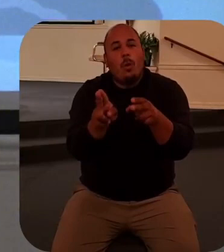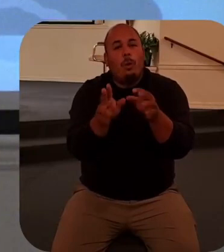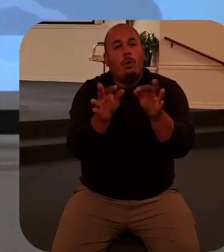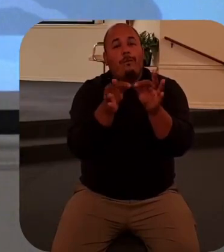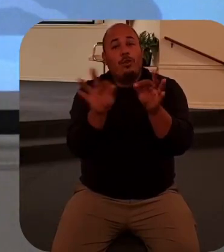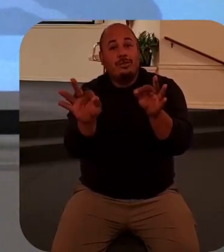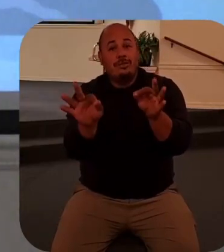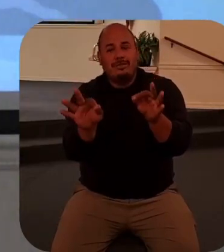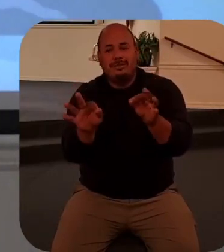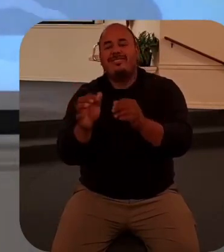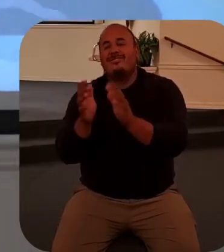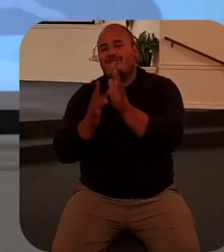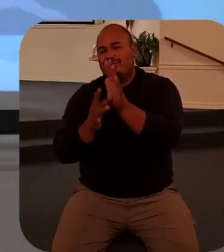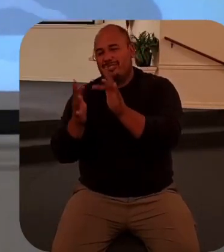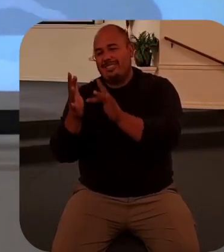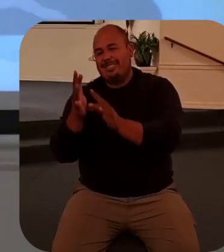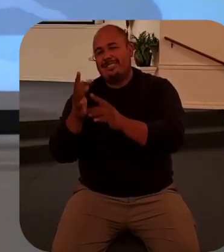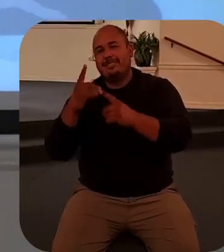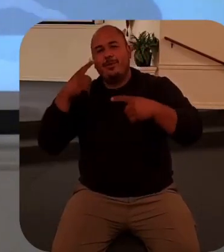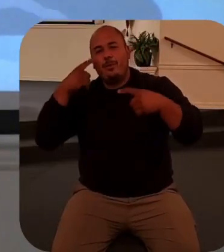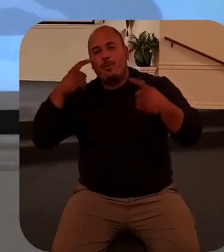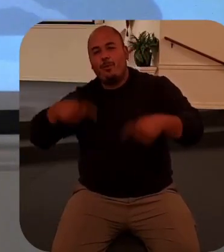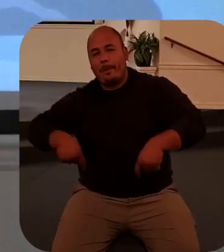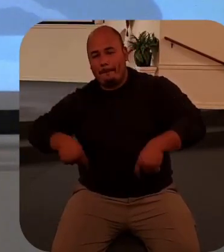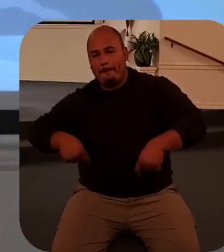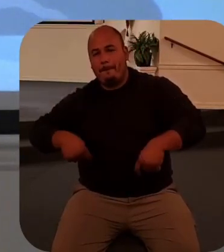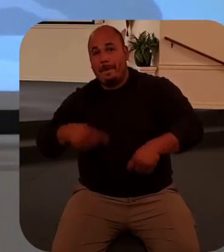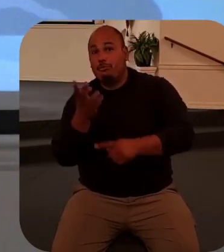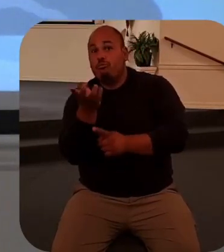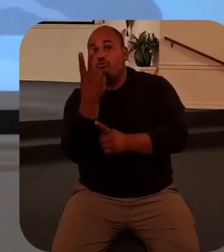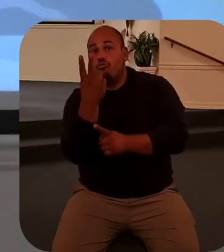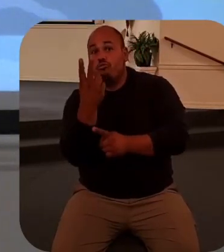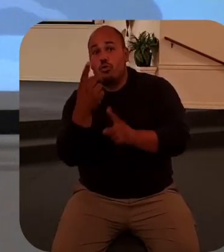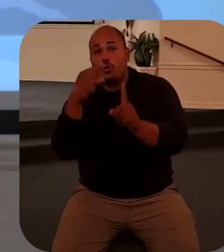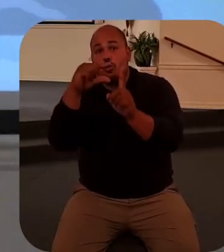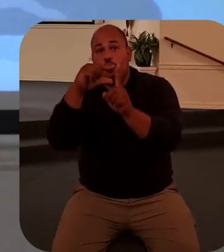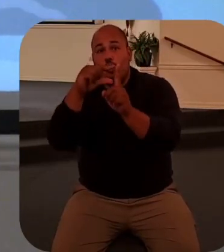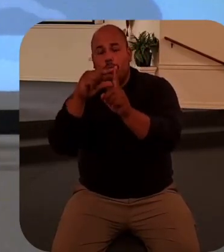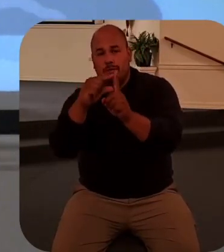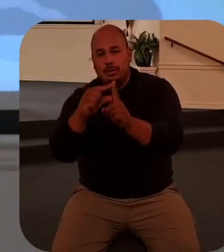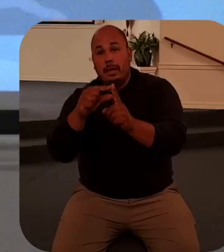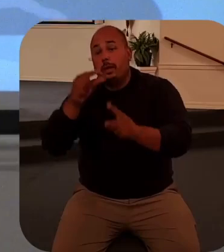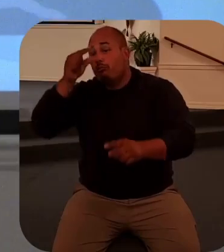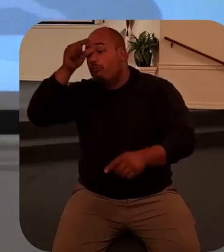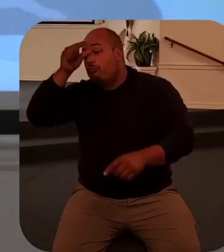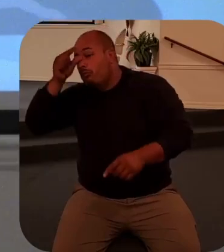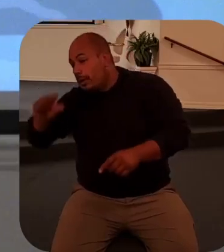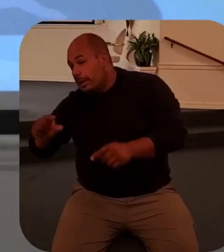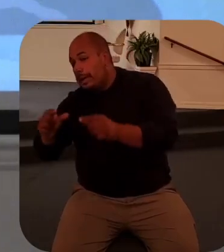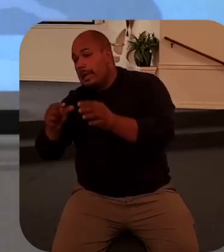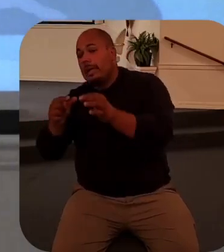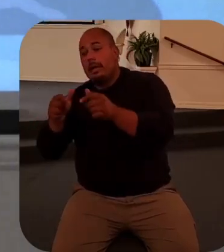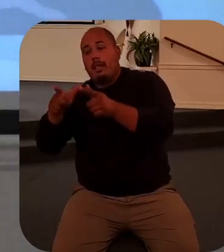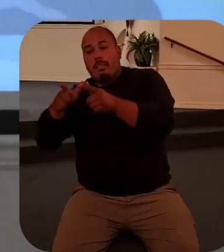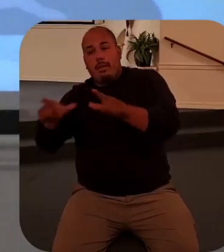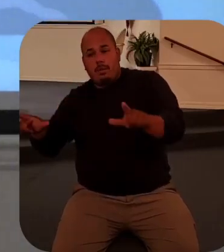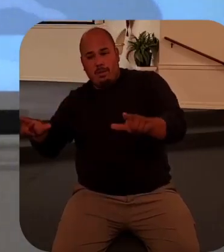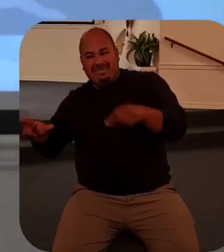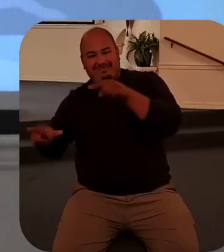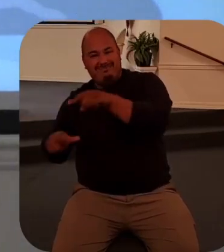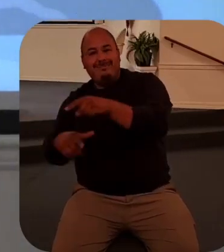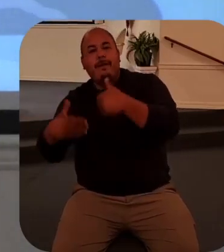Jesus wept. Verse 35, Jesus wept. In English, just two words. In Greek, it's actually three words. The Jesus wept.